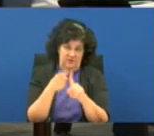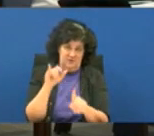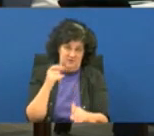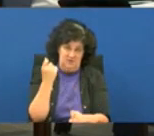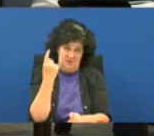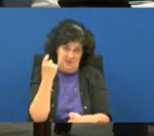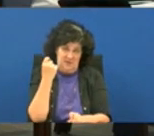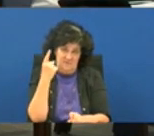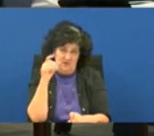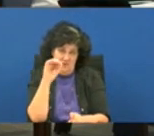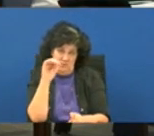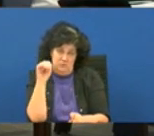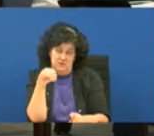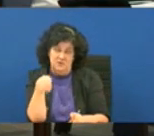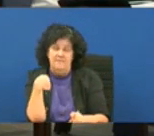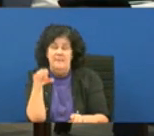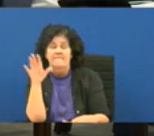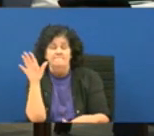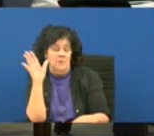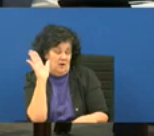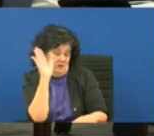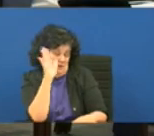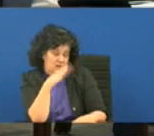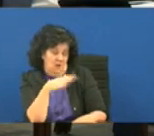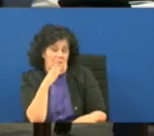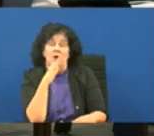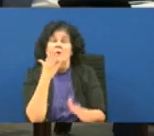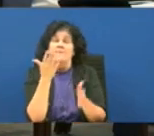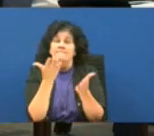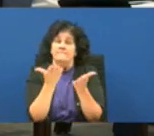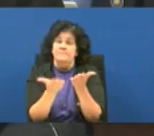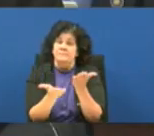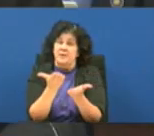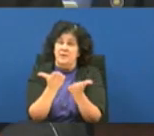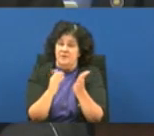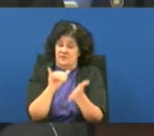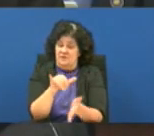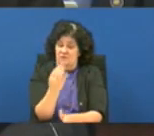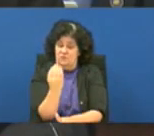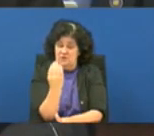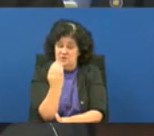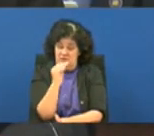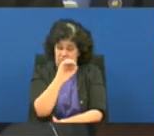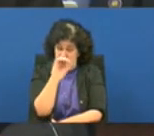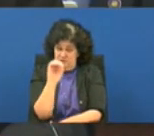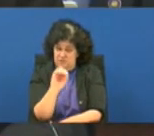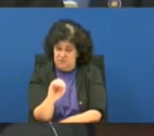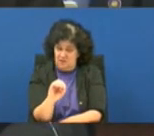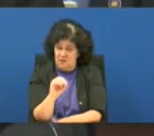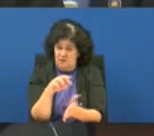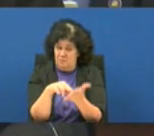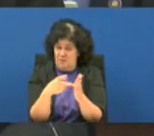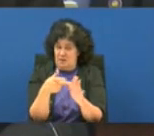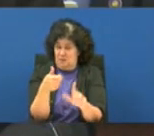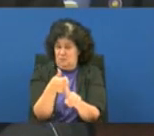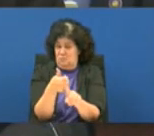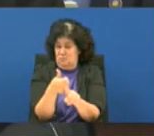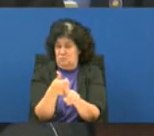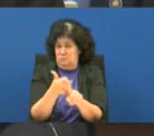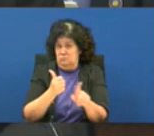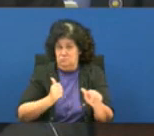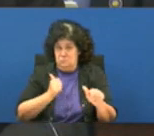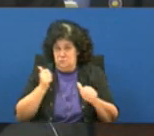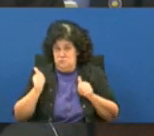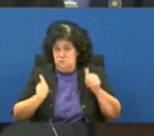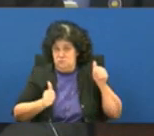okay so possibly some of this 14 are just coming on their own from